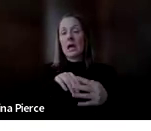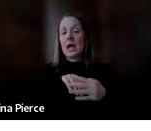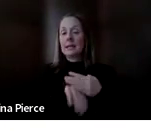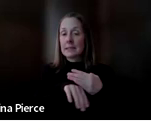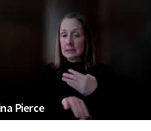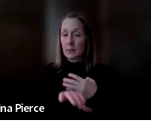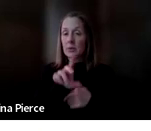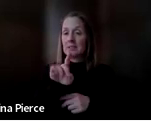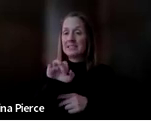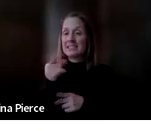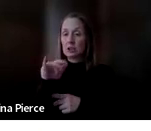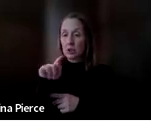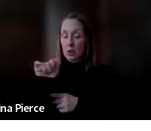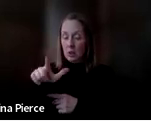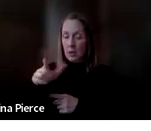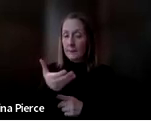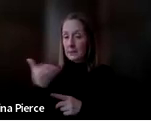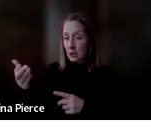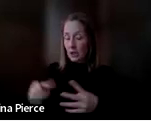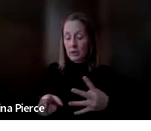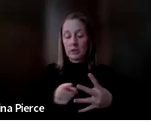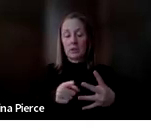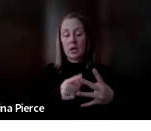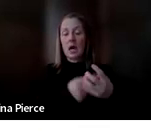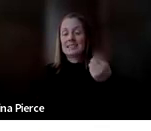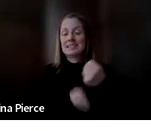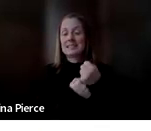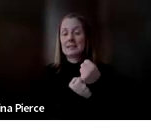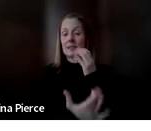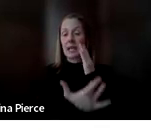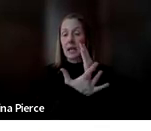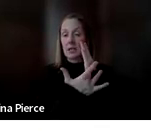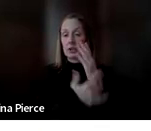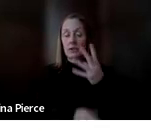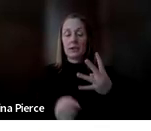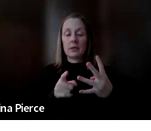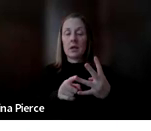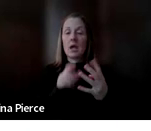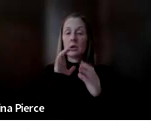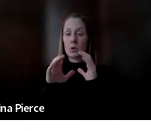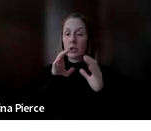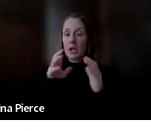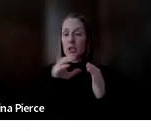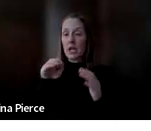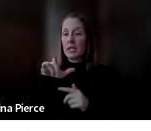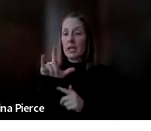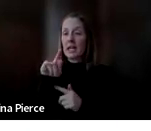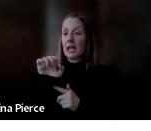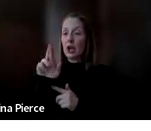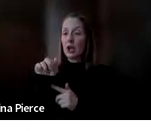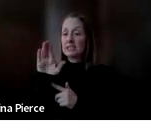materials, assistive technology, communication and literacy, including